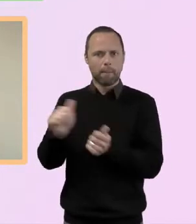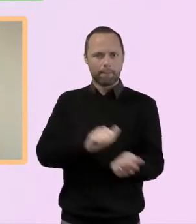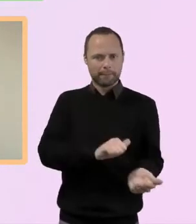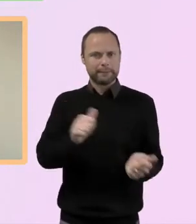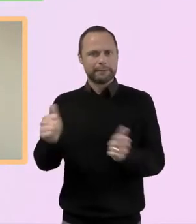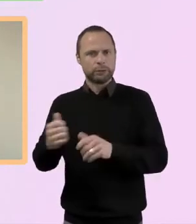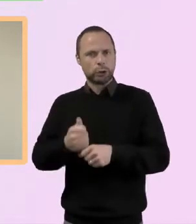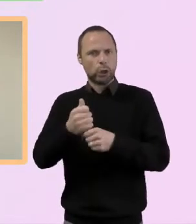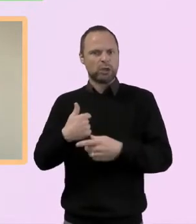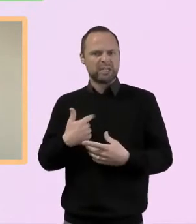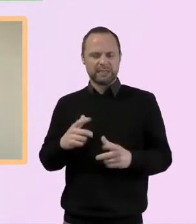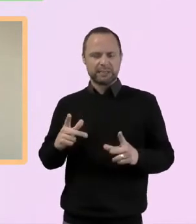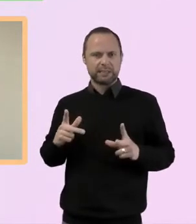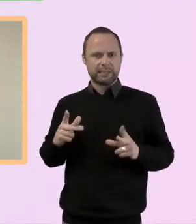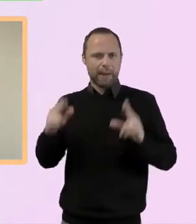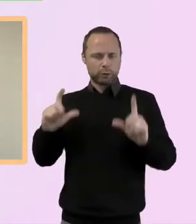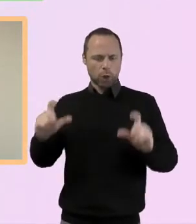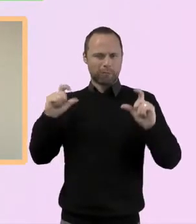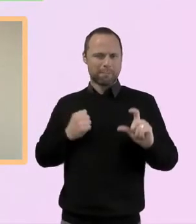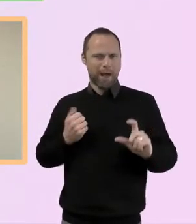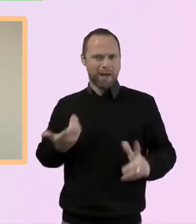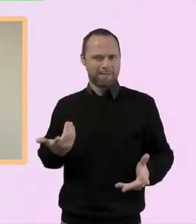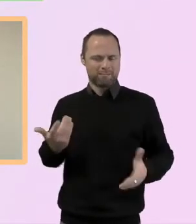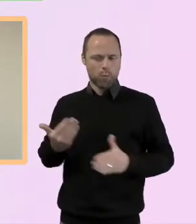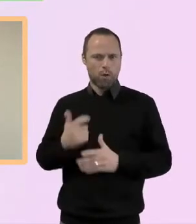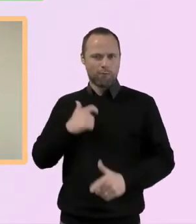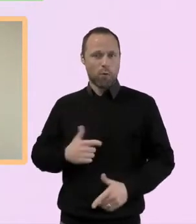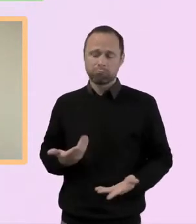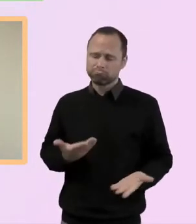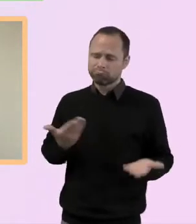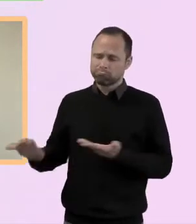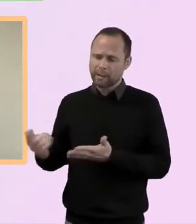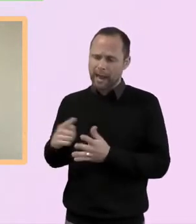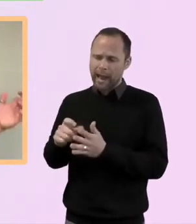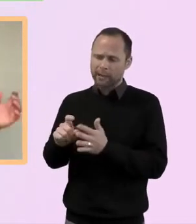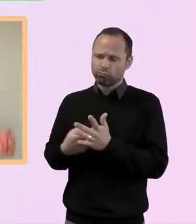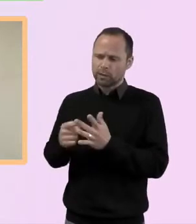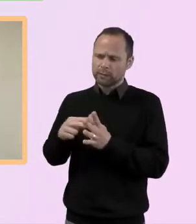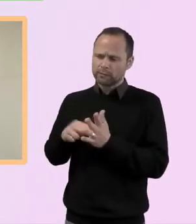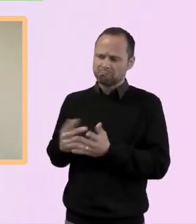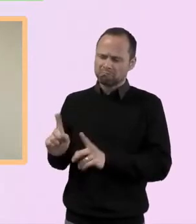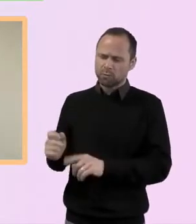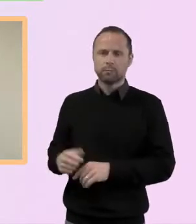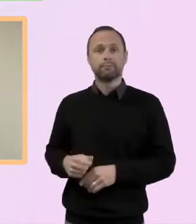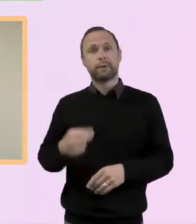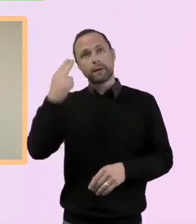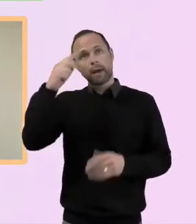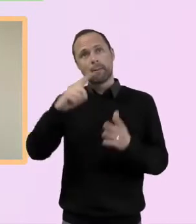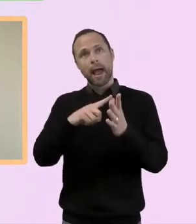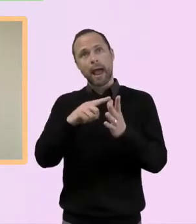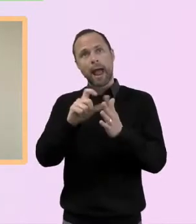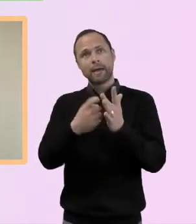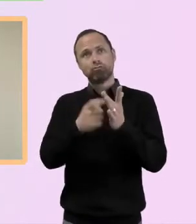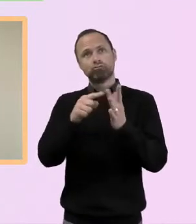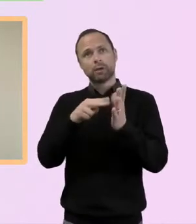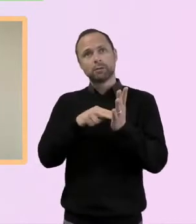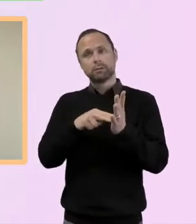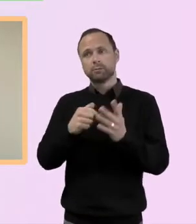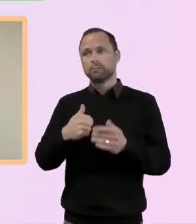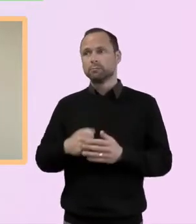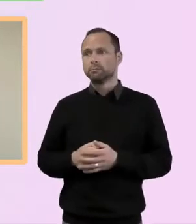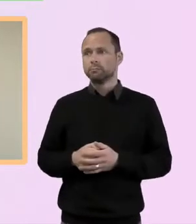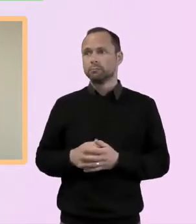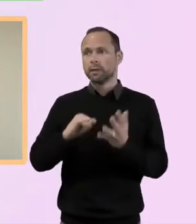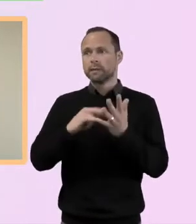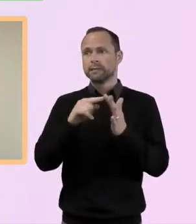me. Adrian, do you want to say something about you? Yeah, thanks, Kez. My name's Adrian Smirini. I'm the lead pastor at Gambling Gay